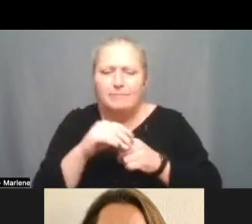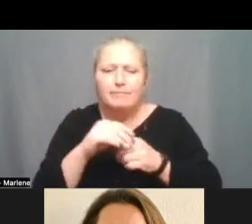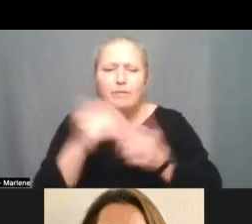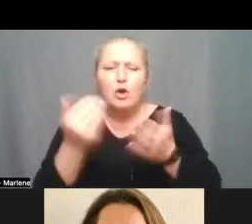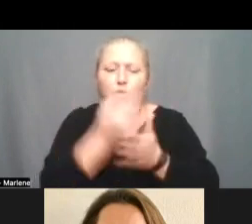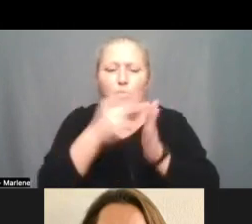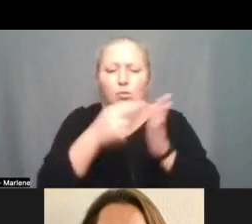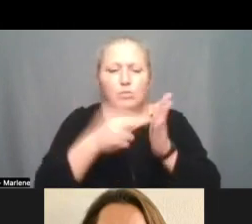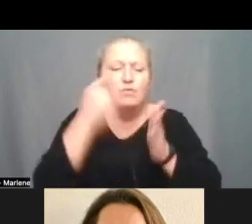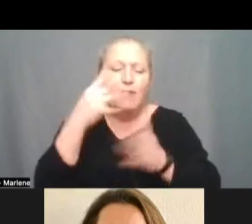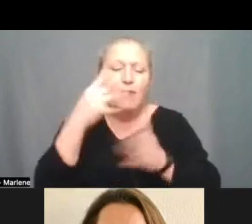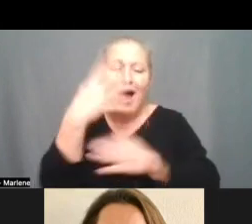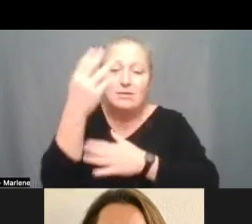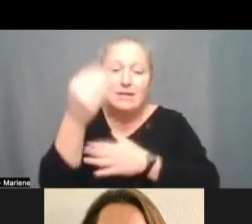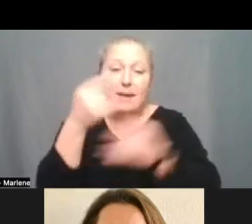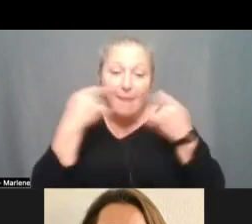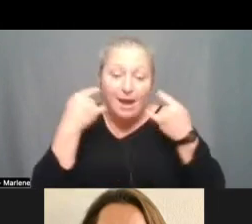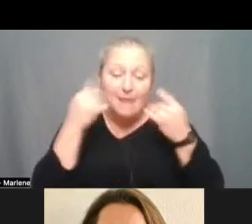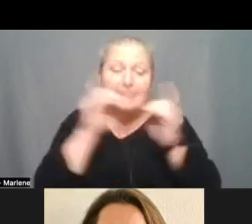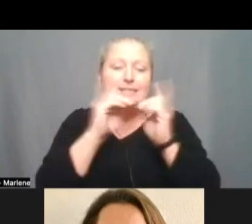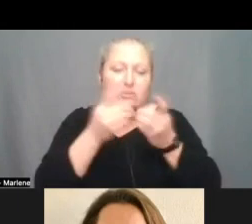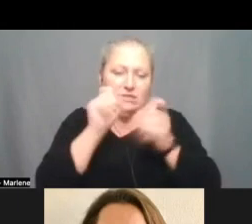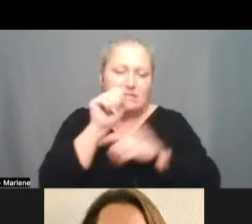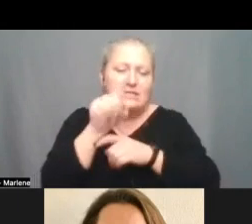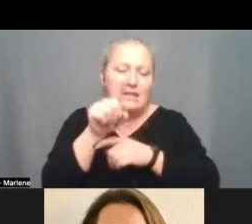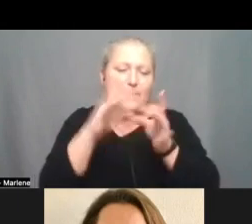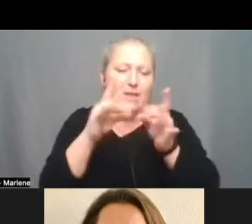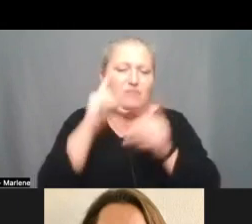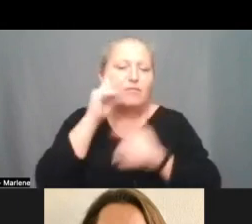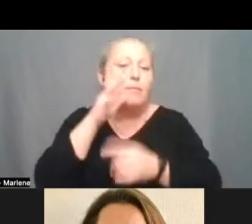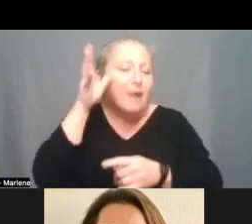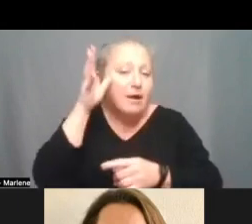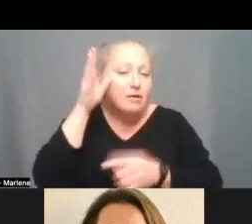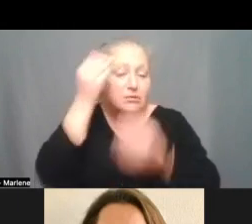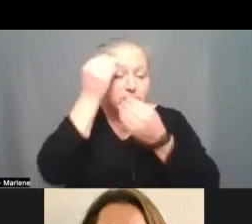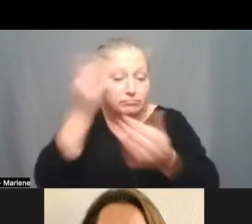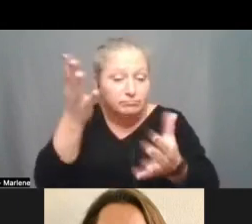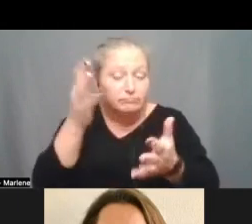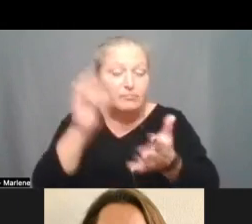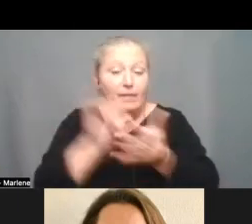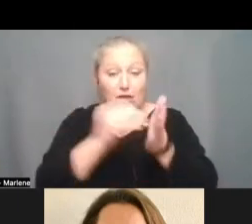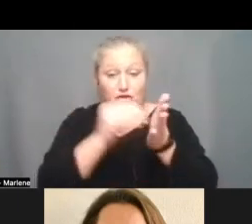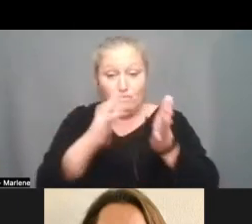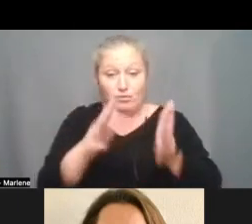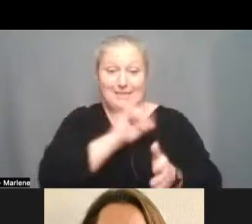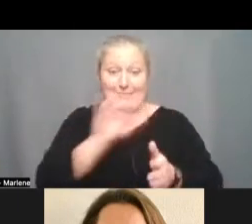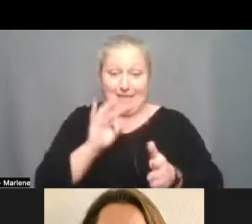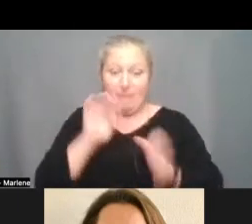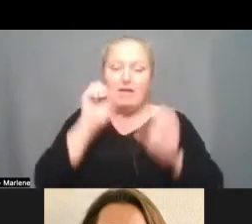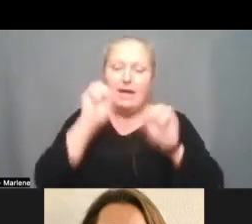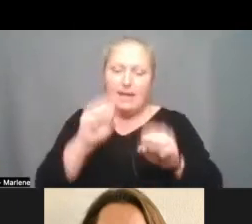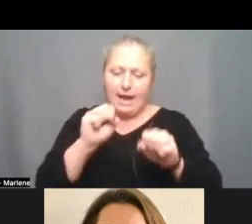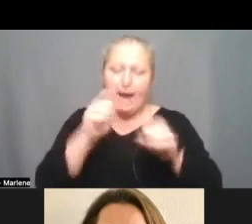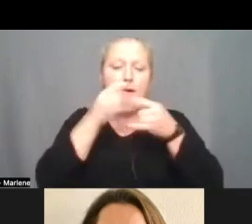masking. The district did send out a message to all parents informing them that students and staff could actually unmask